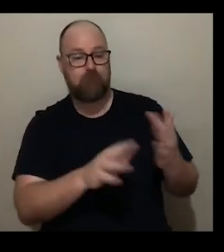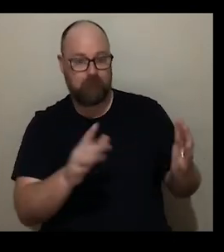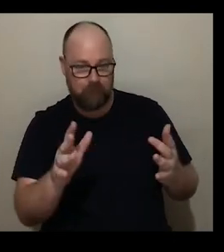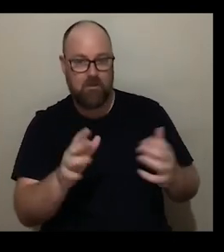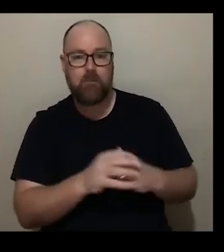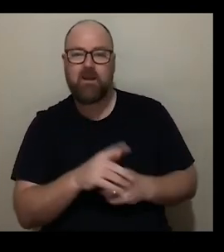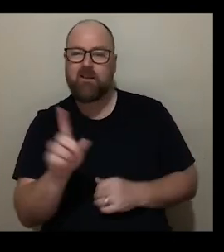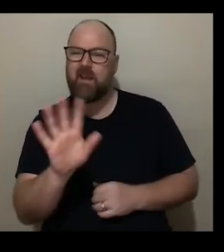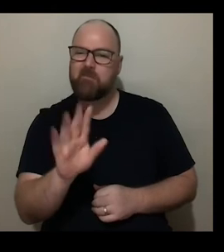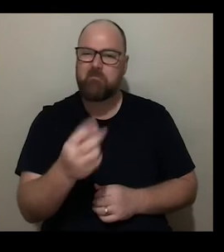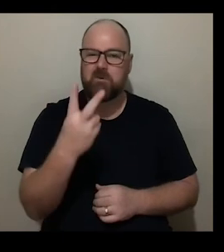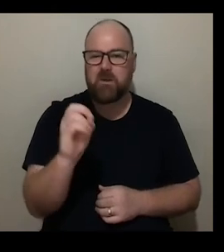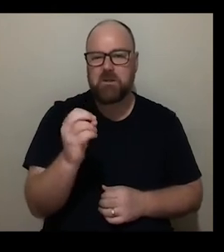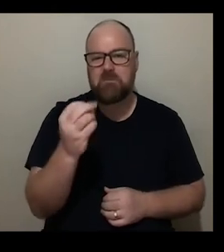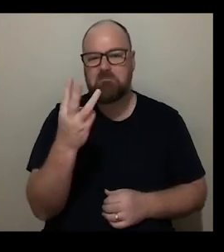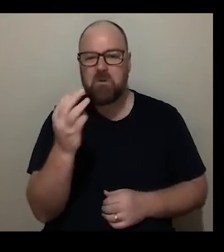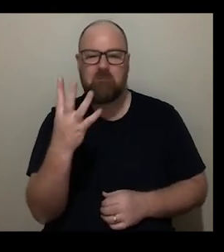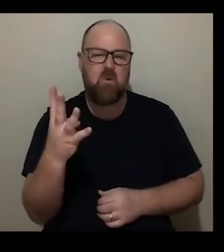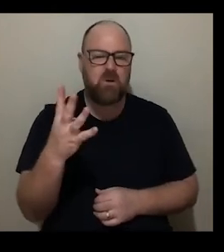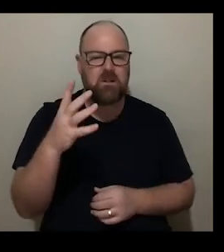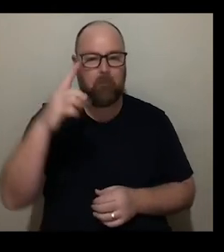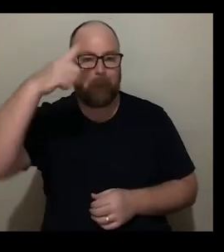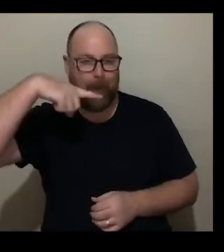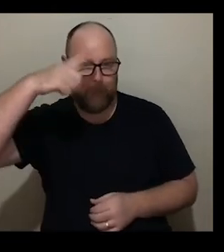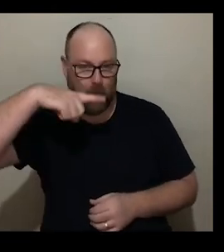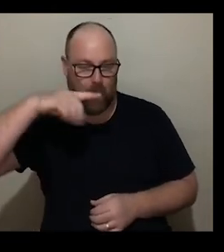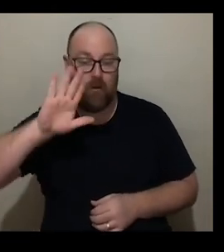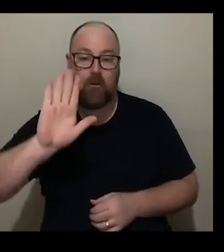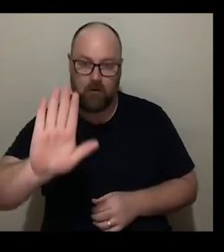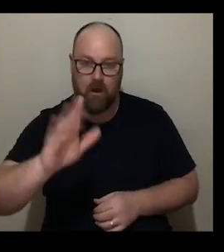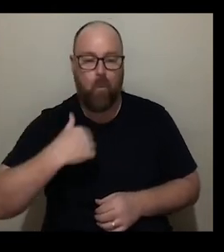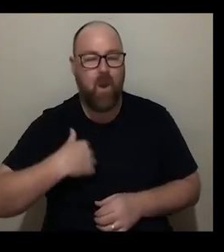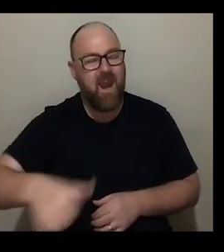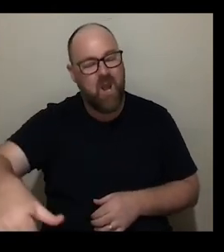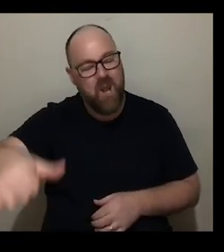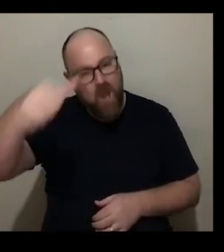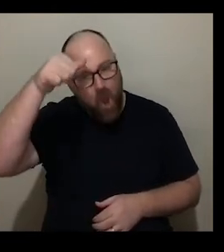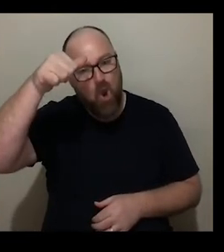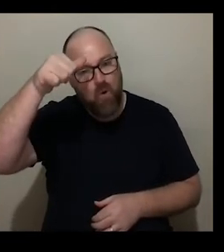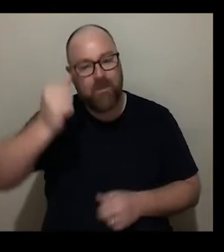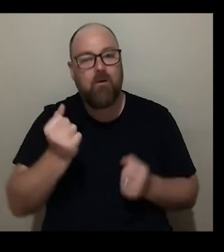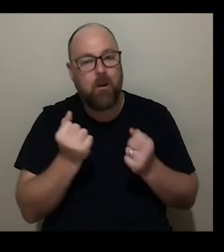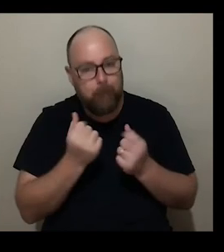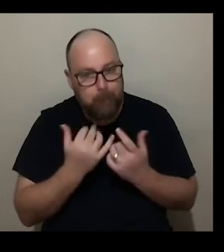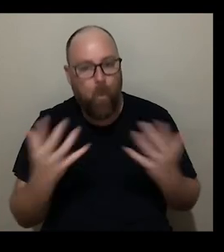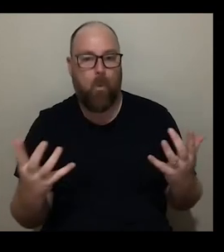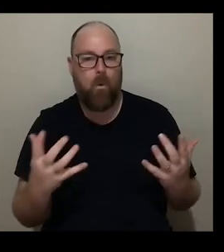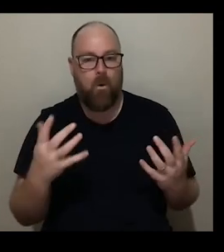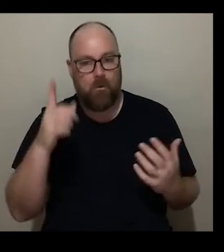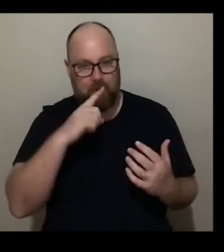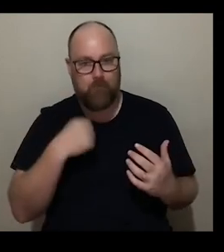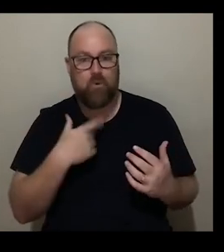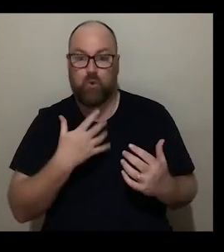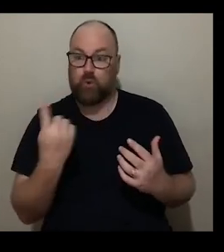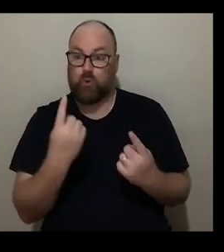20 30 40 people per event and we know that statistically there are more than that number of disabled people who are